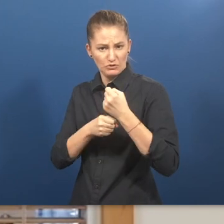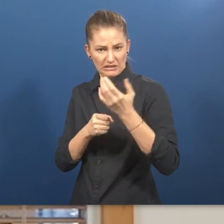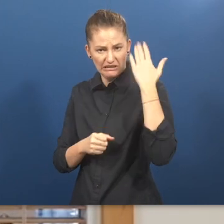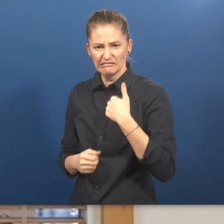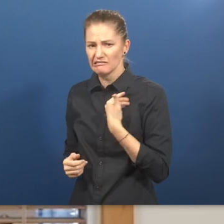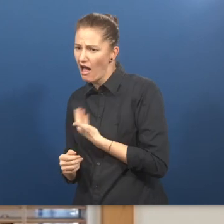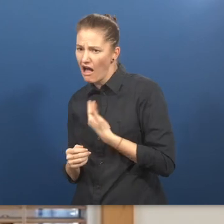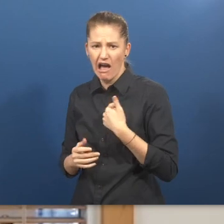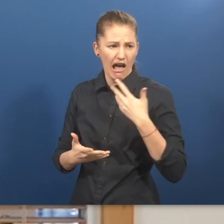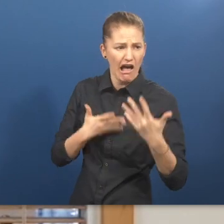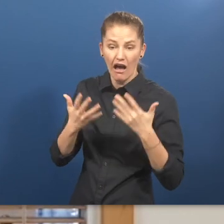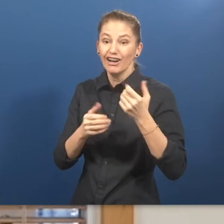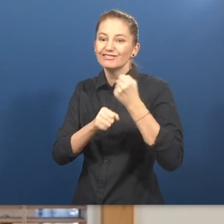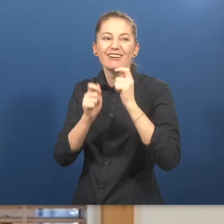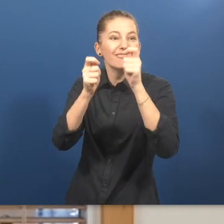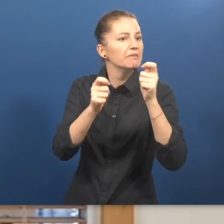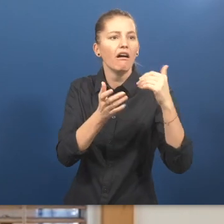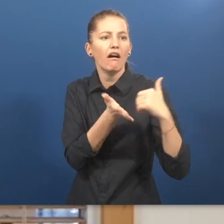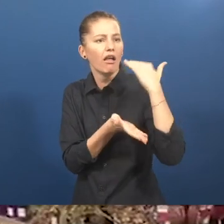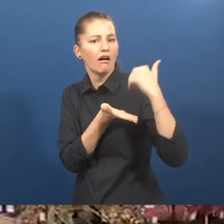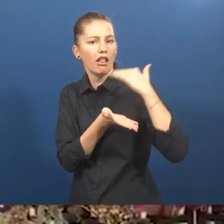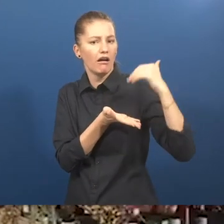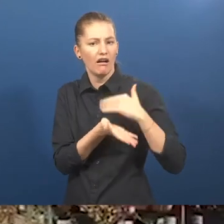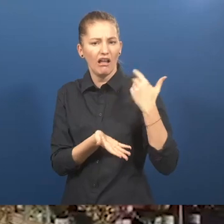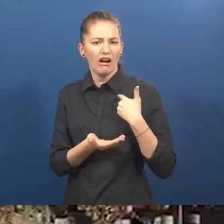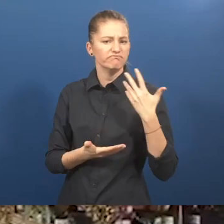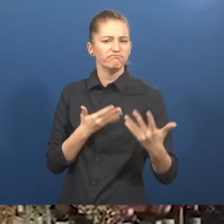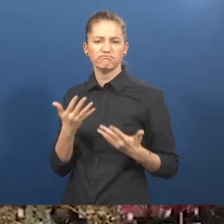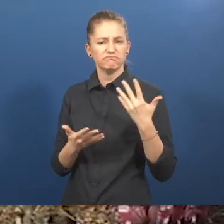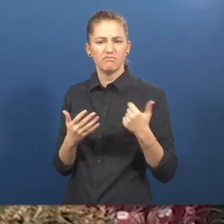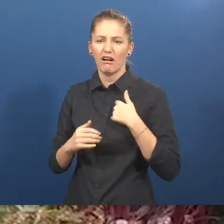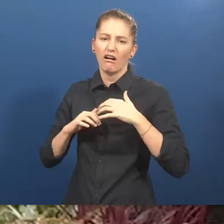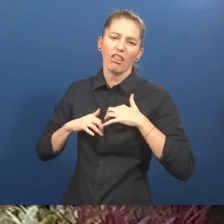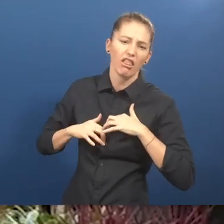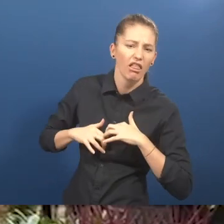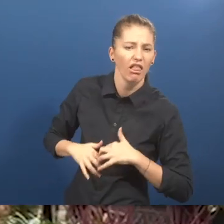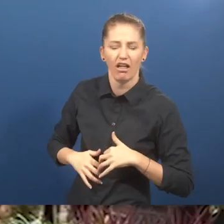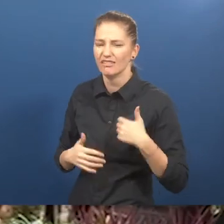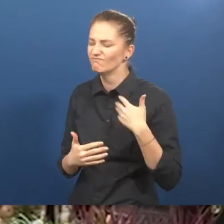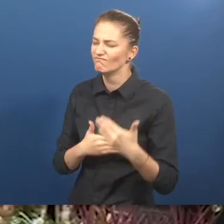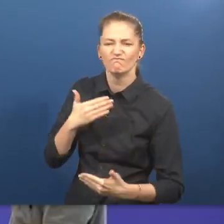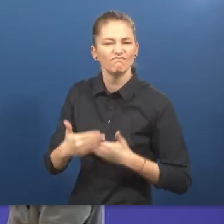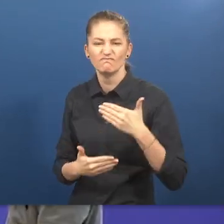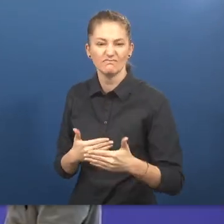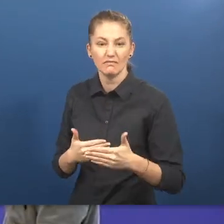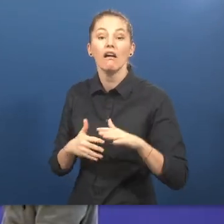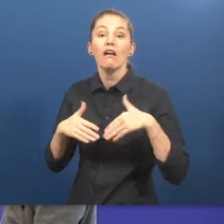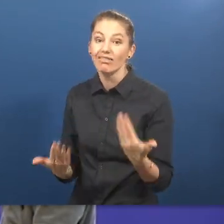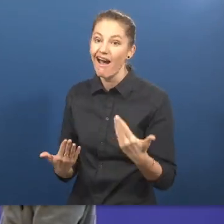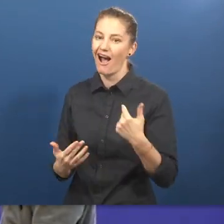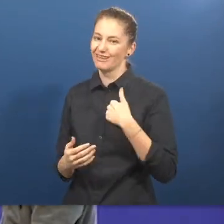from all the jobs I had unsuccessfully applied for. After a while, I was encouraged by my job coach to get involved in advocacy.